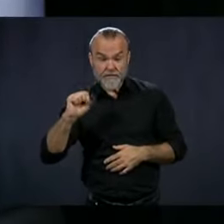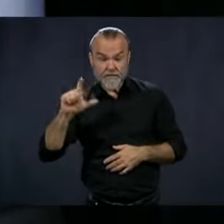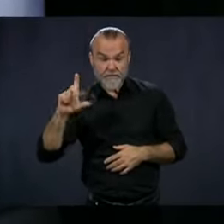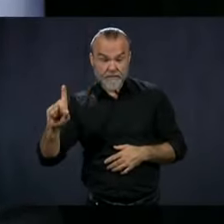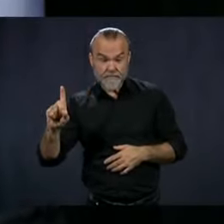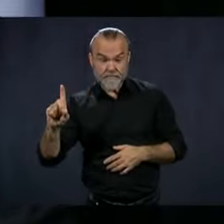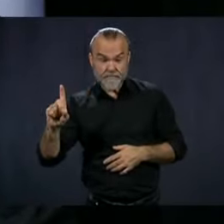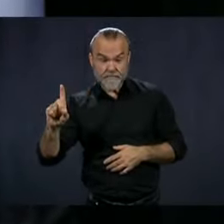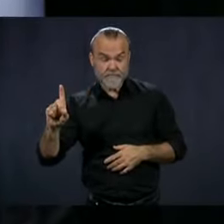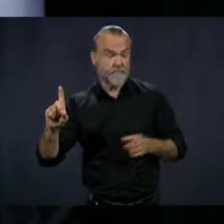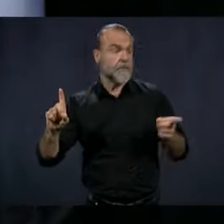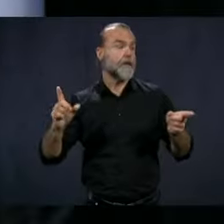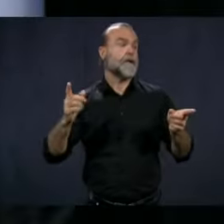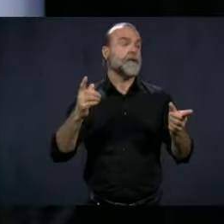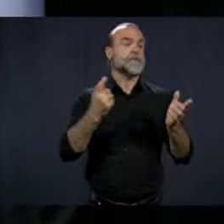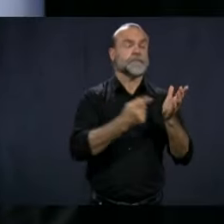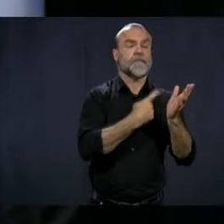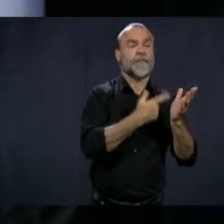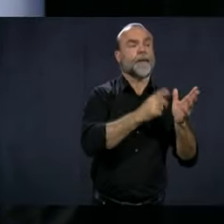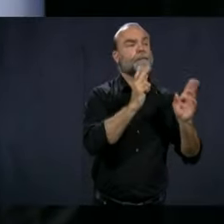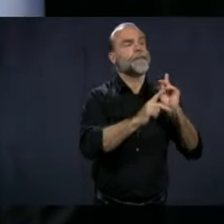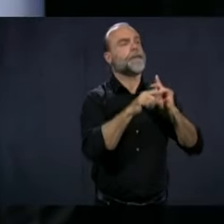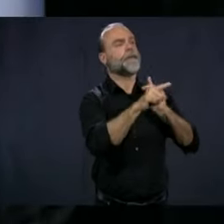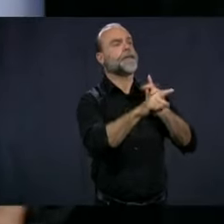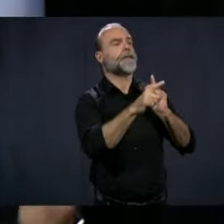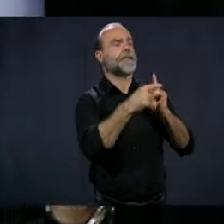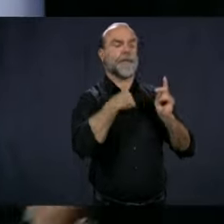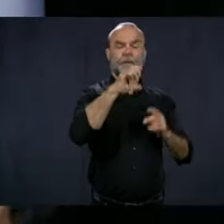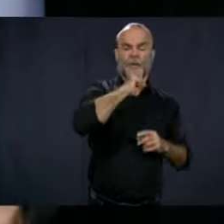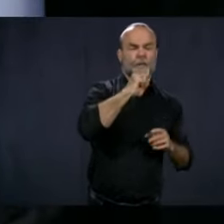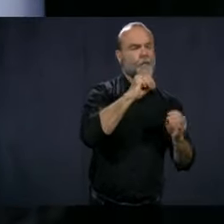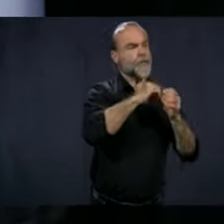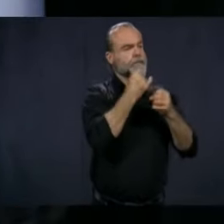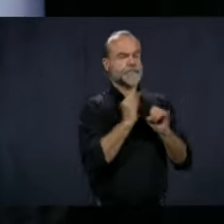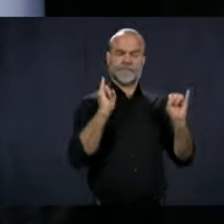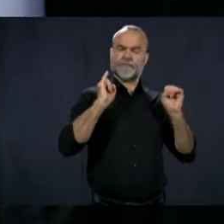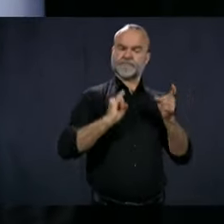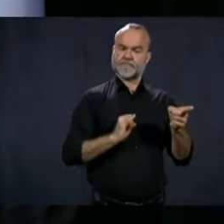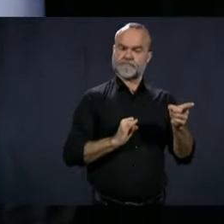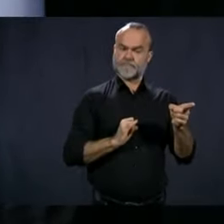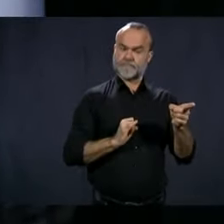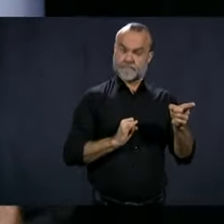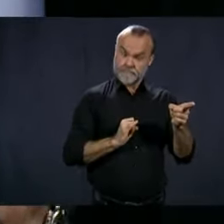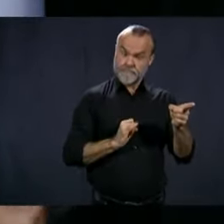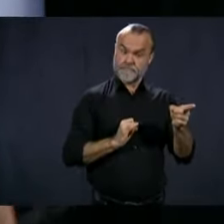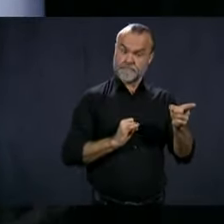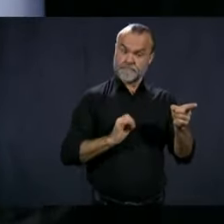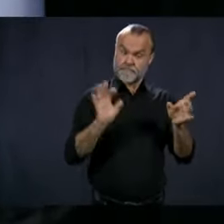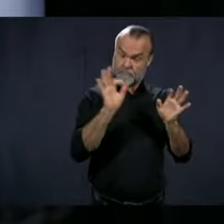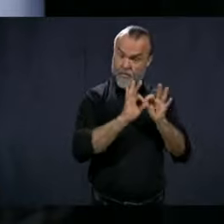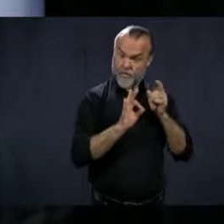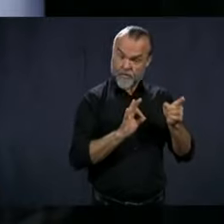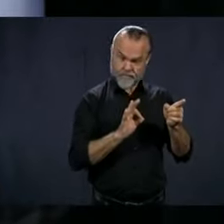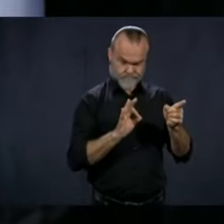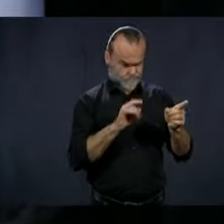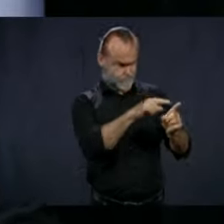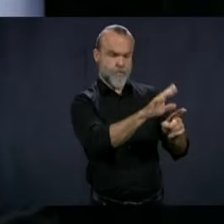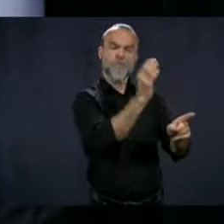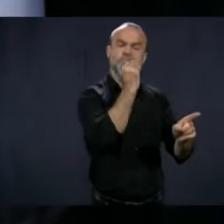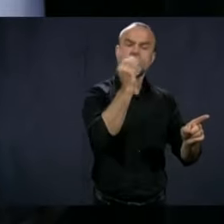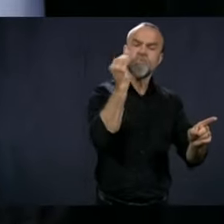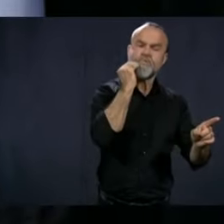you have people with more autonomy. And it's important that at-home services,